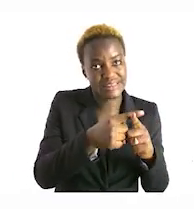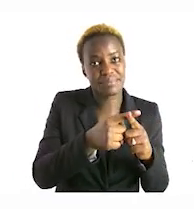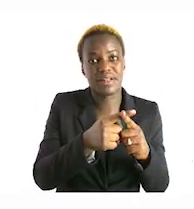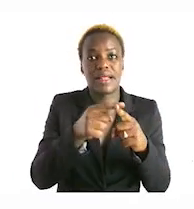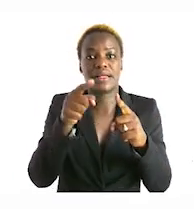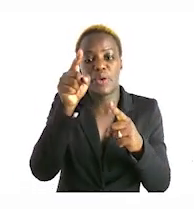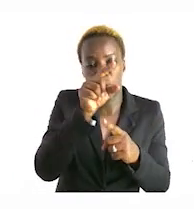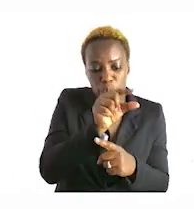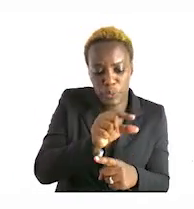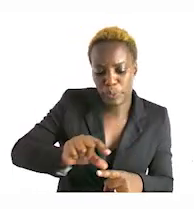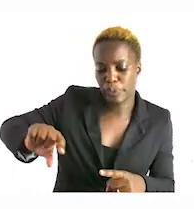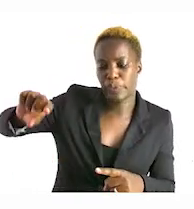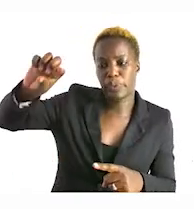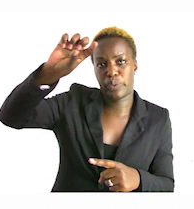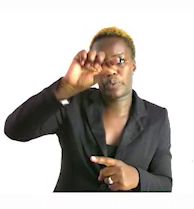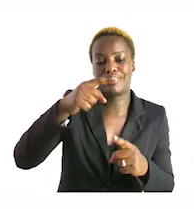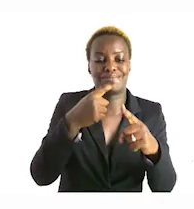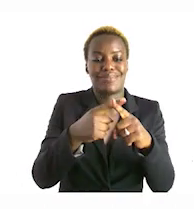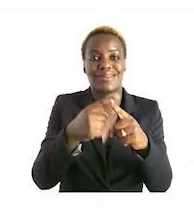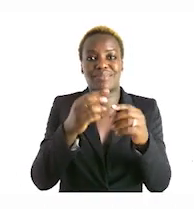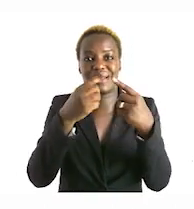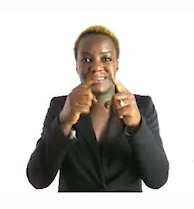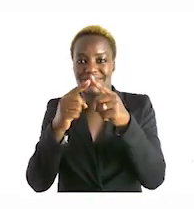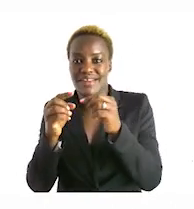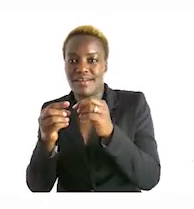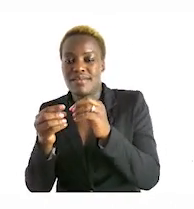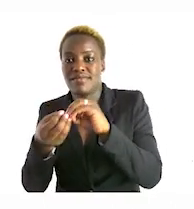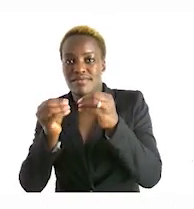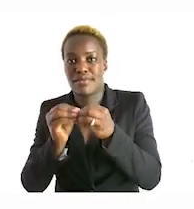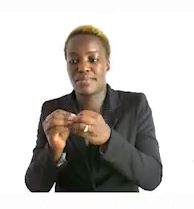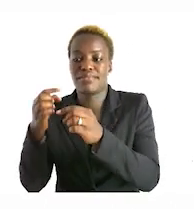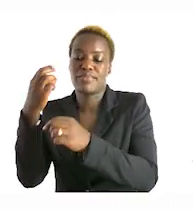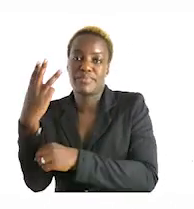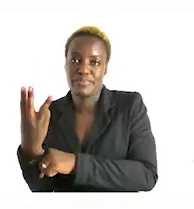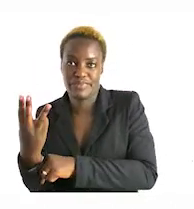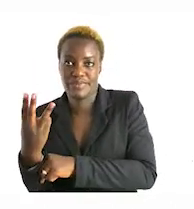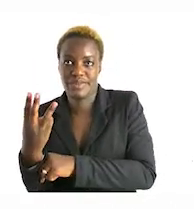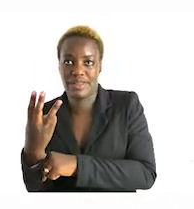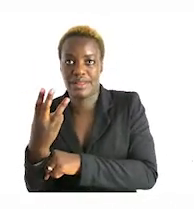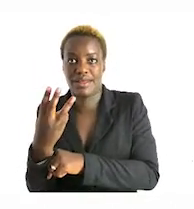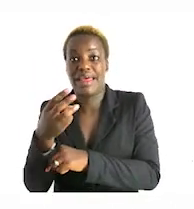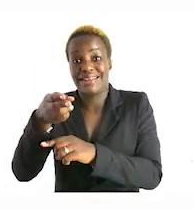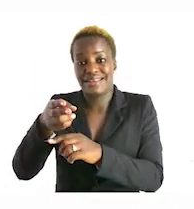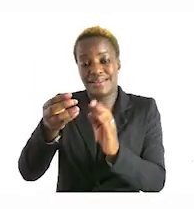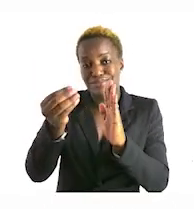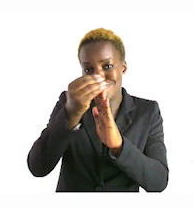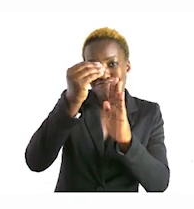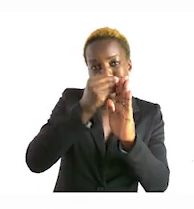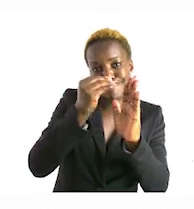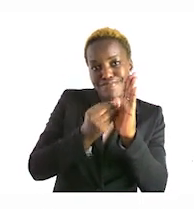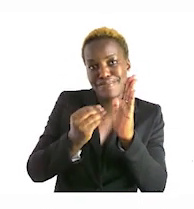middle circle by three and then you write for me all the answers there on the outside circle